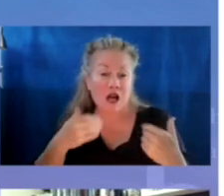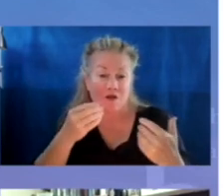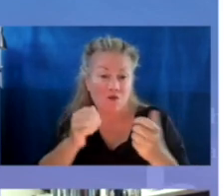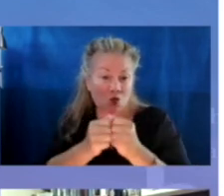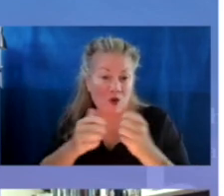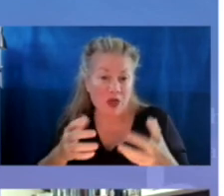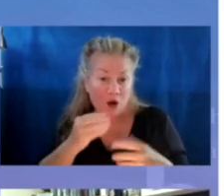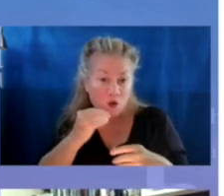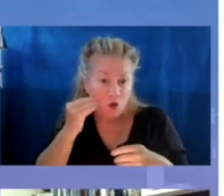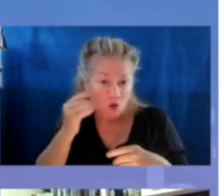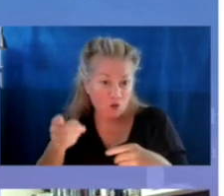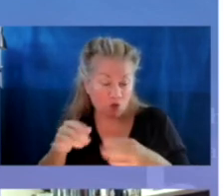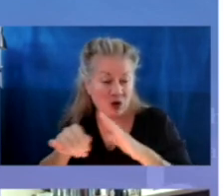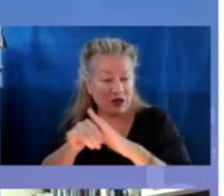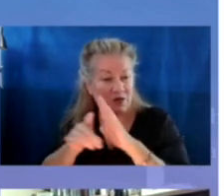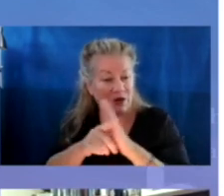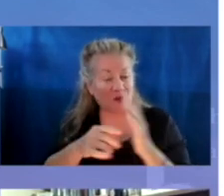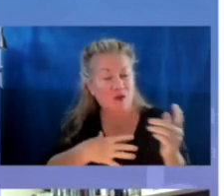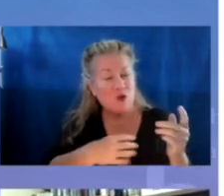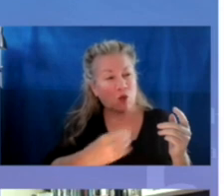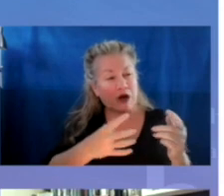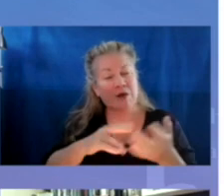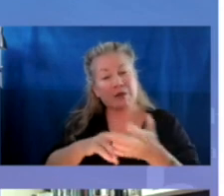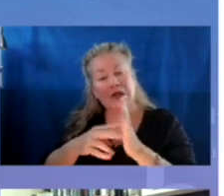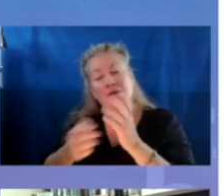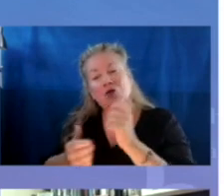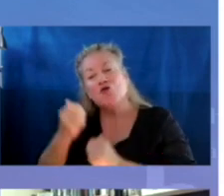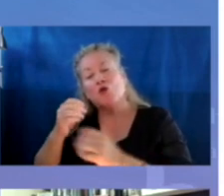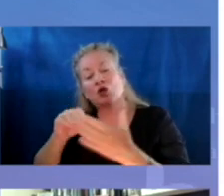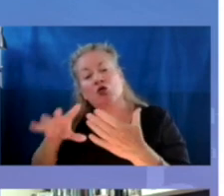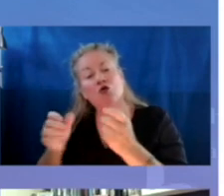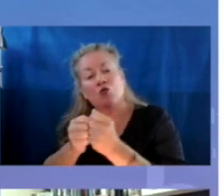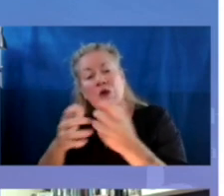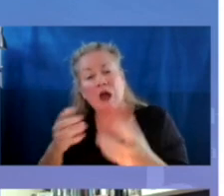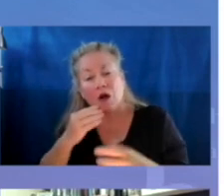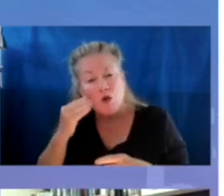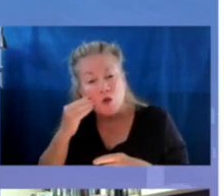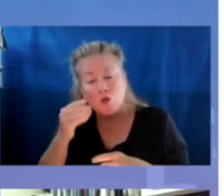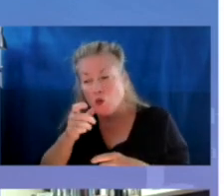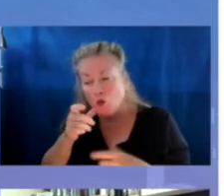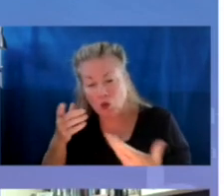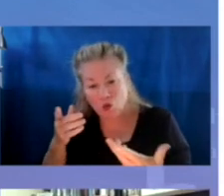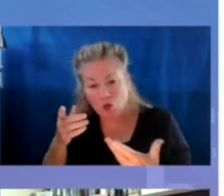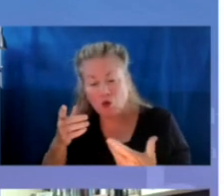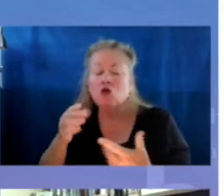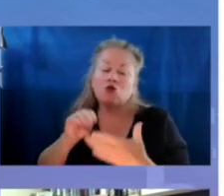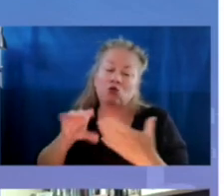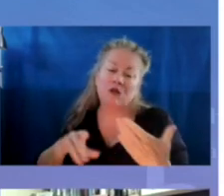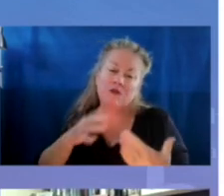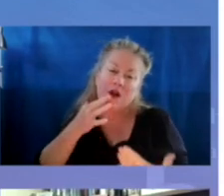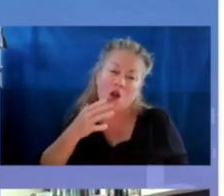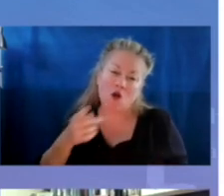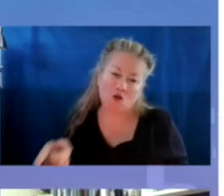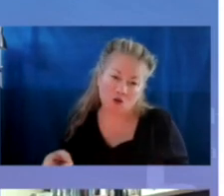identified by public schools were white, which means the majority of students who experience homelessness are students of color.